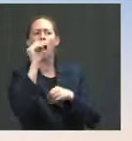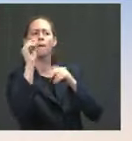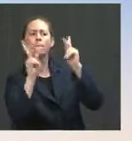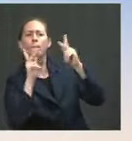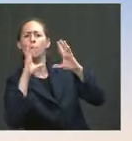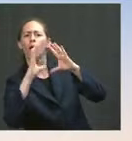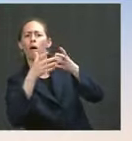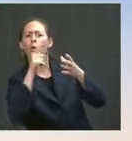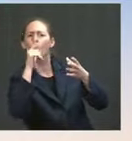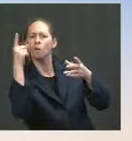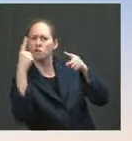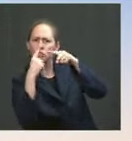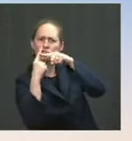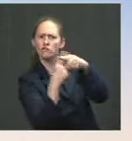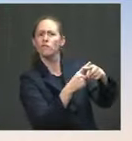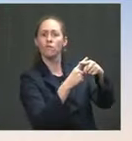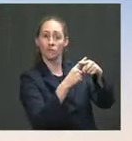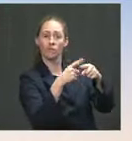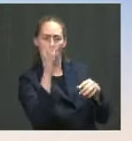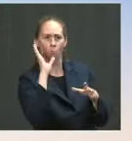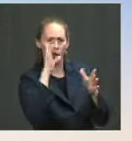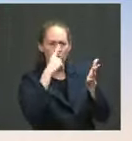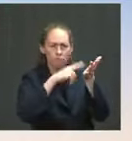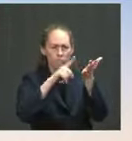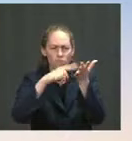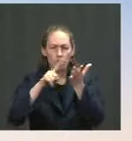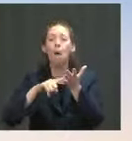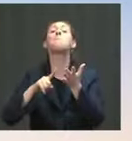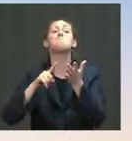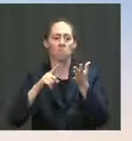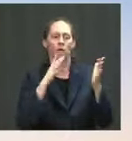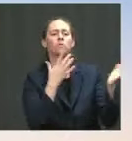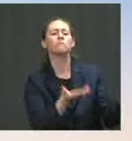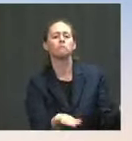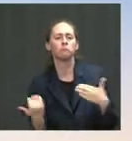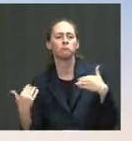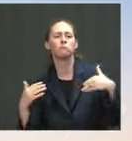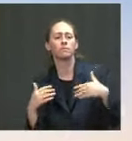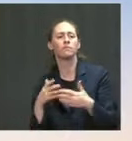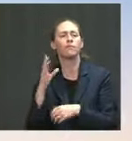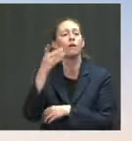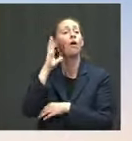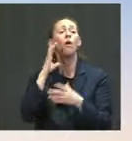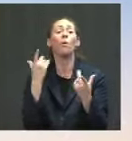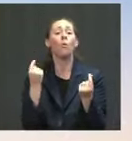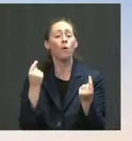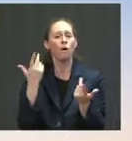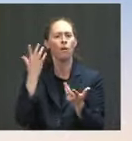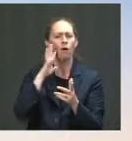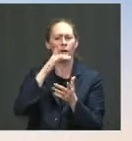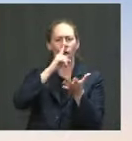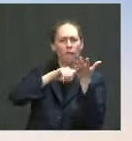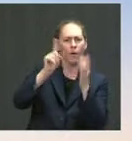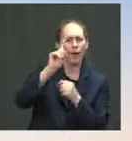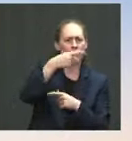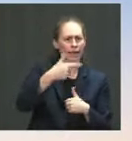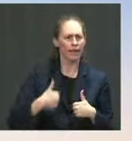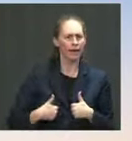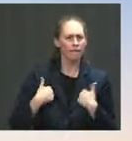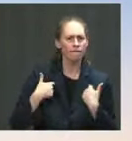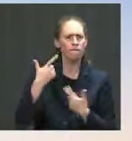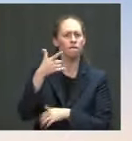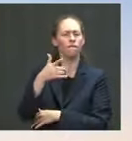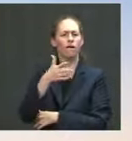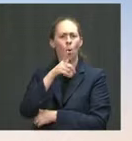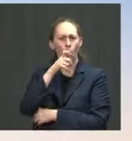into the United States. This includes reviews of both biographic and biometric data. And if an individual is not through that vetting process, they're